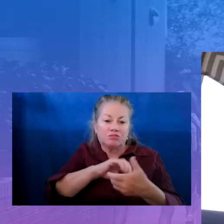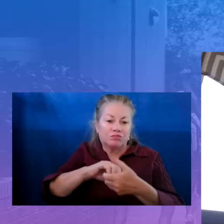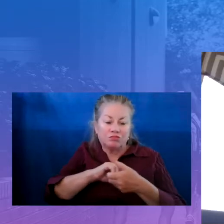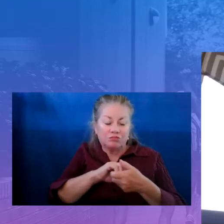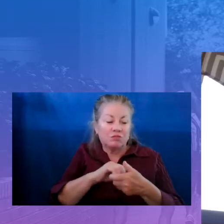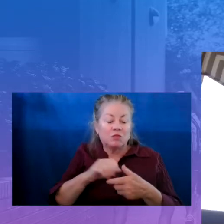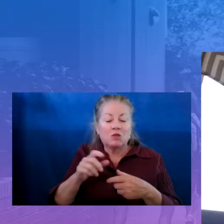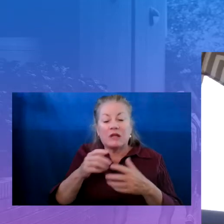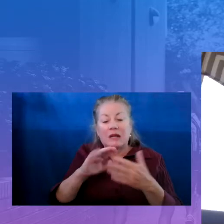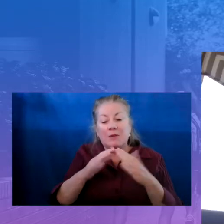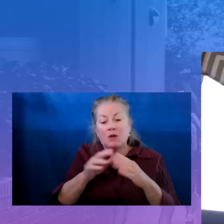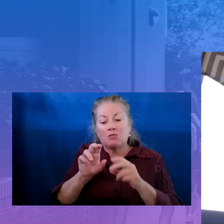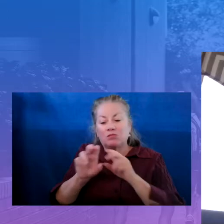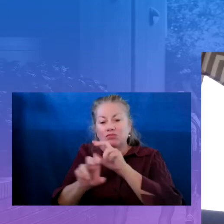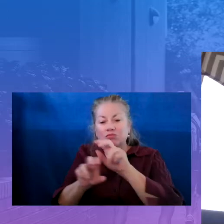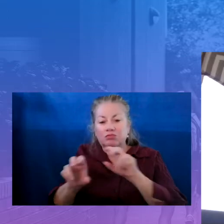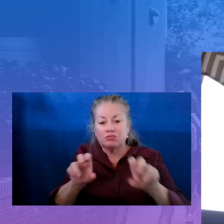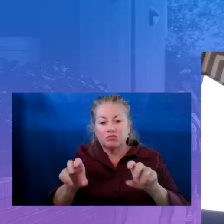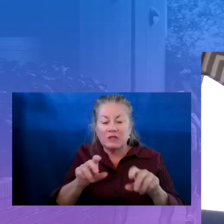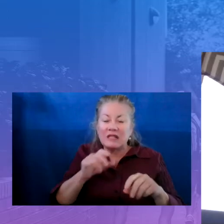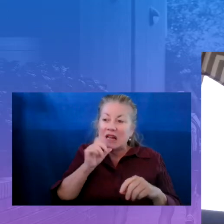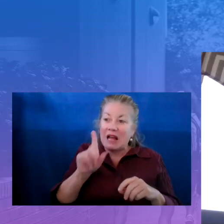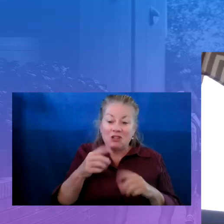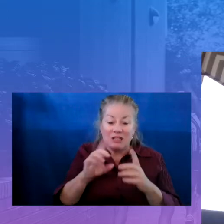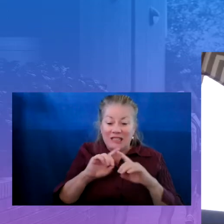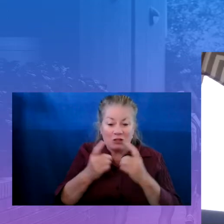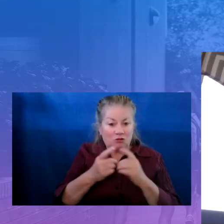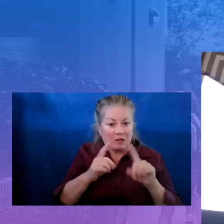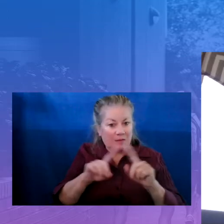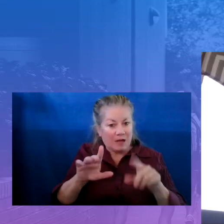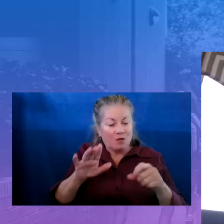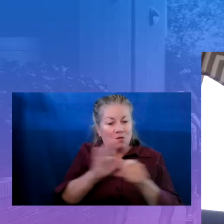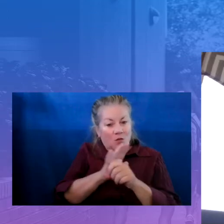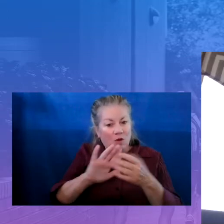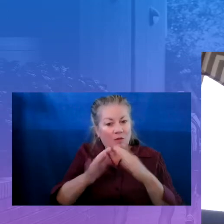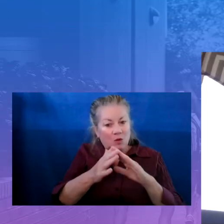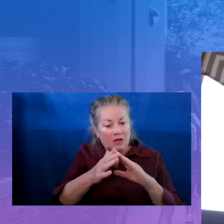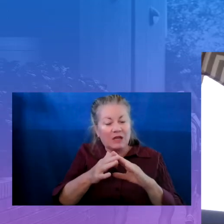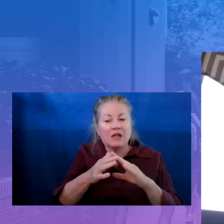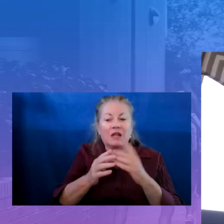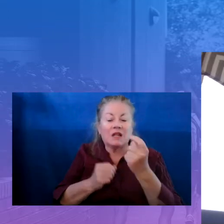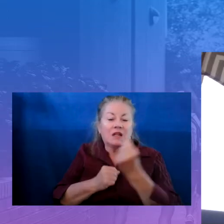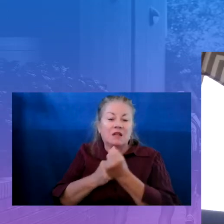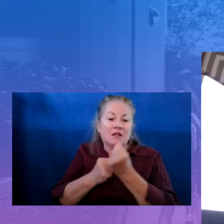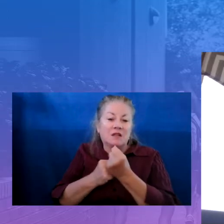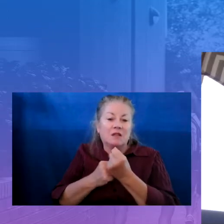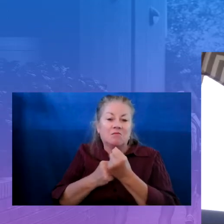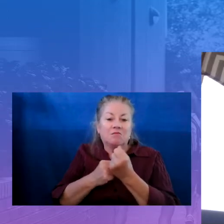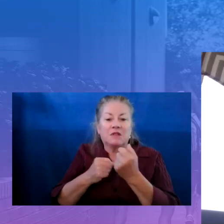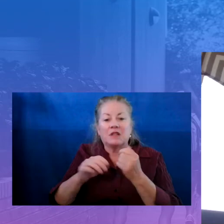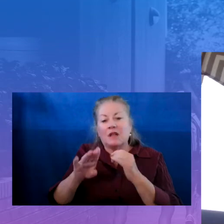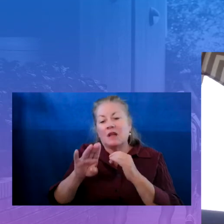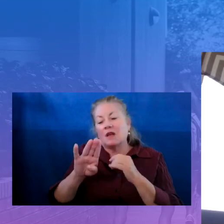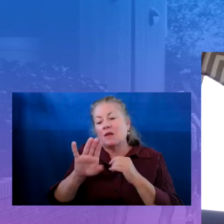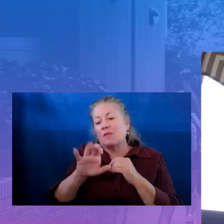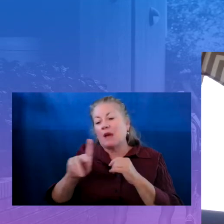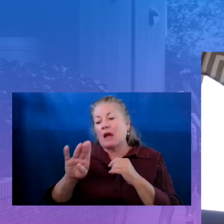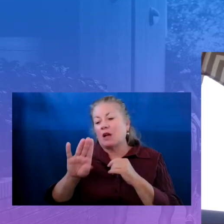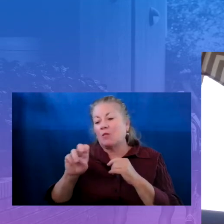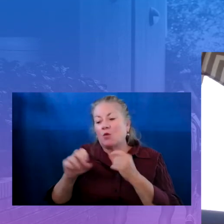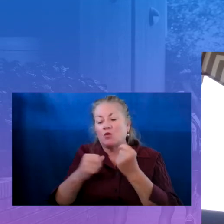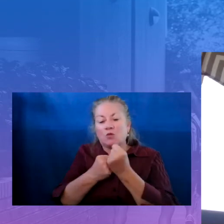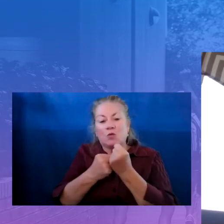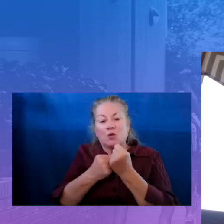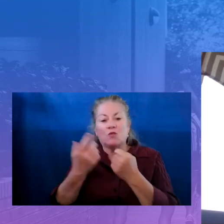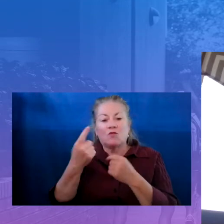a district, but as a community in investing in that backbone support for sustainability. So that's really like how